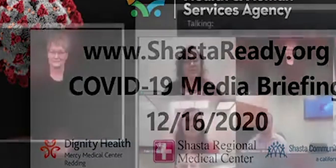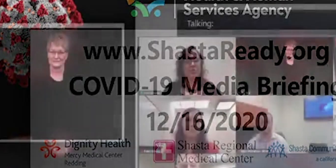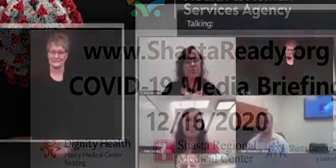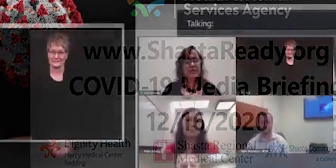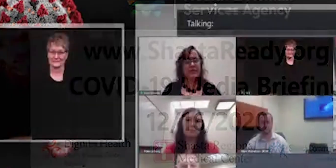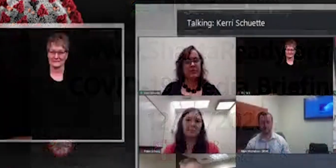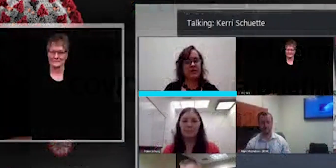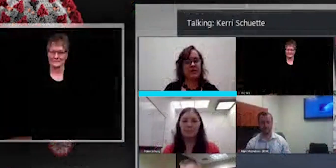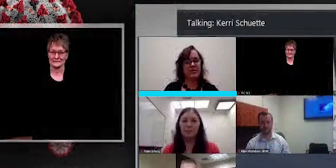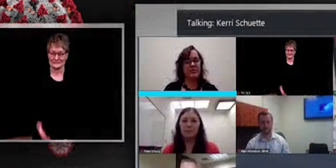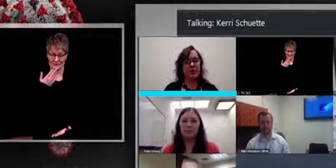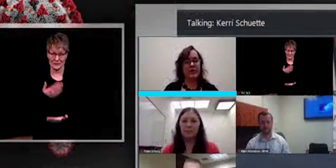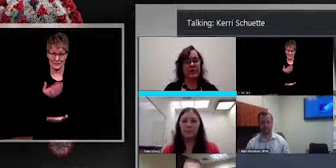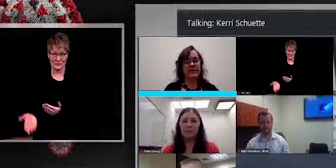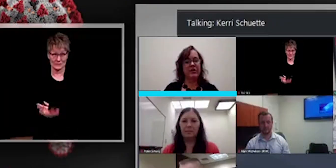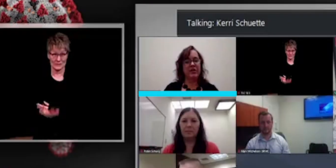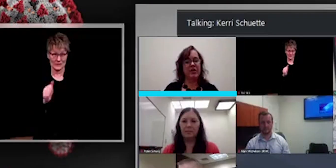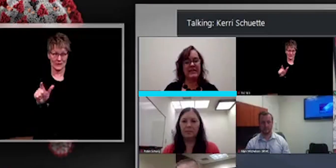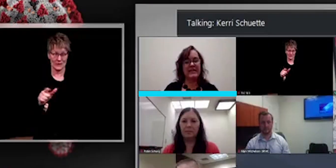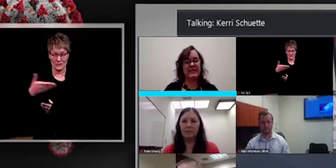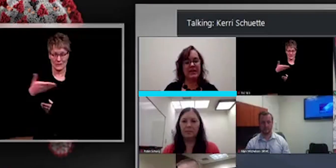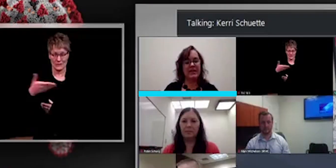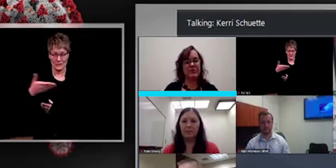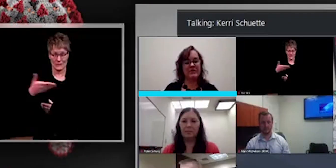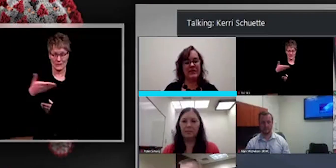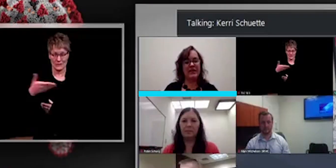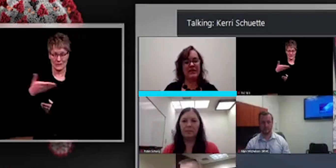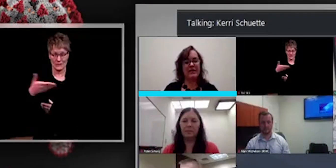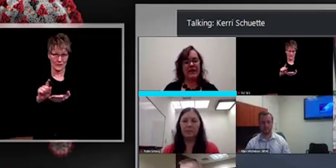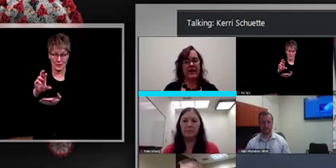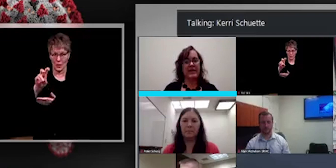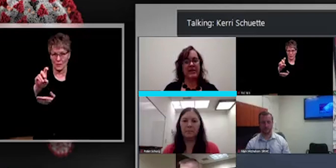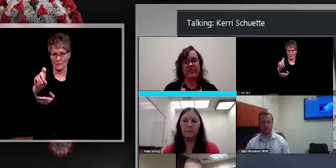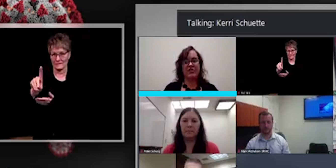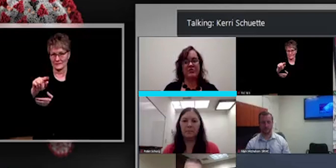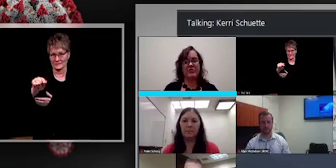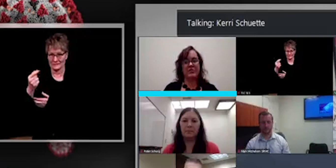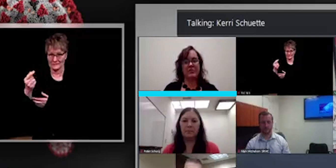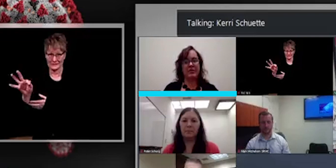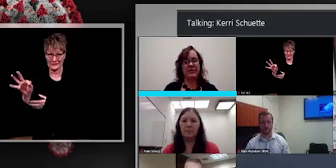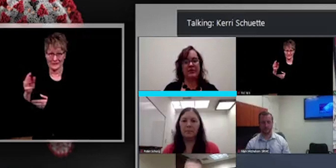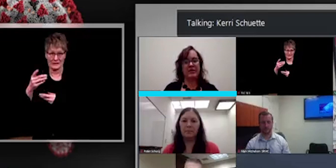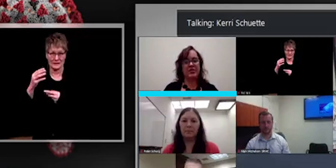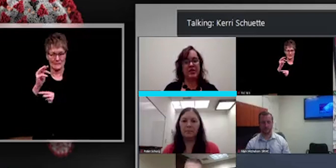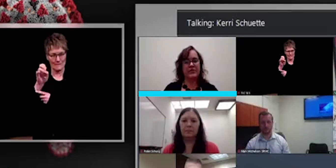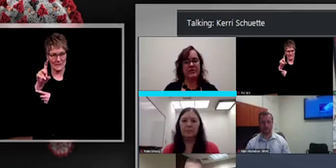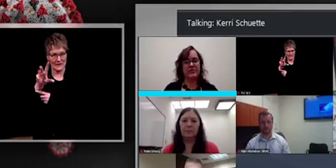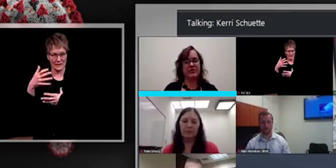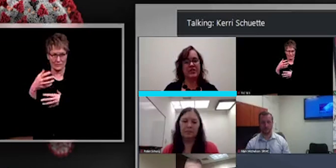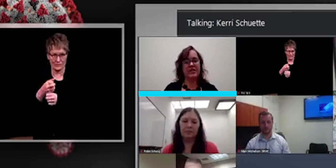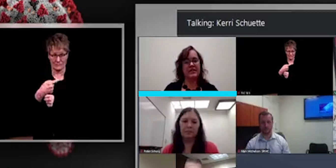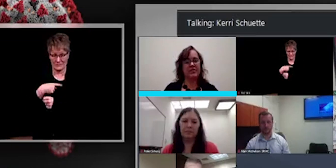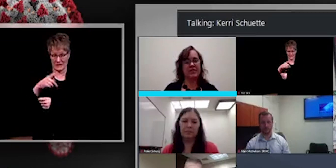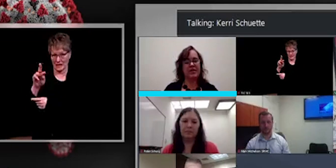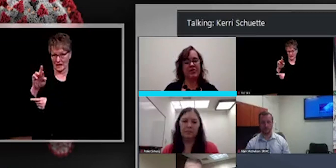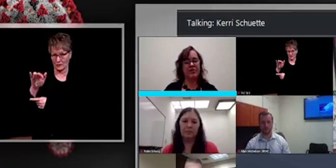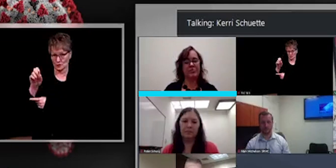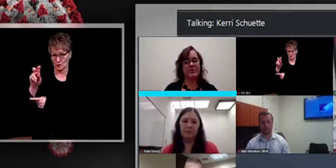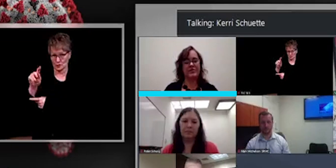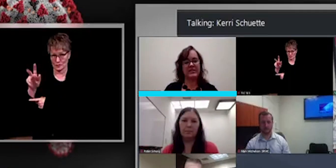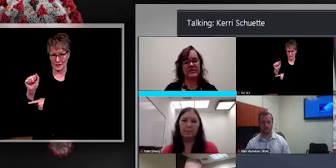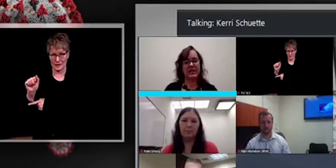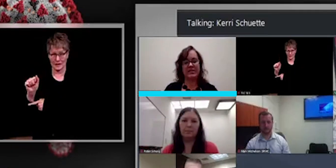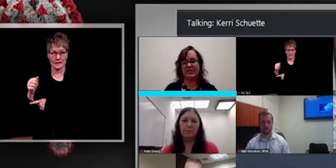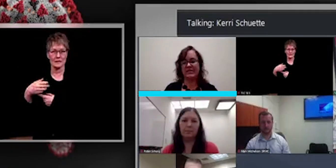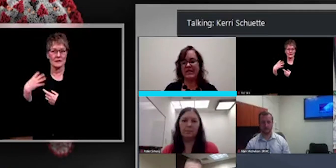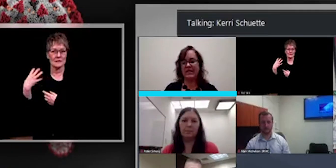Good morning, everyone. Welcome to our weekly COVID-19 media briefing. I'm Carrie Schuette, the Public Information Officer for the Shasta County Health